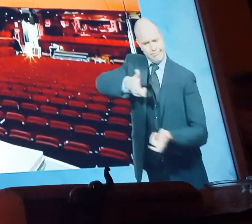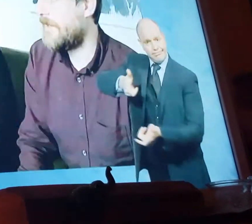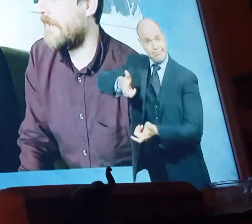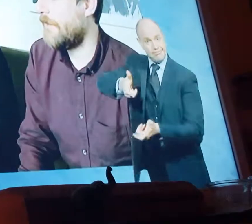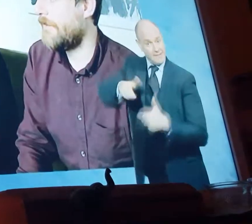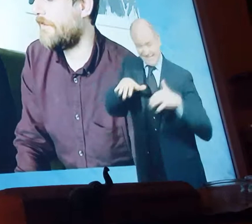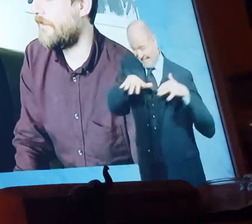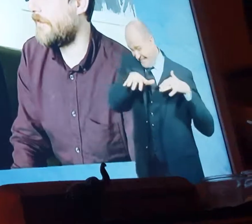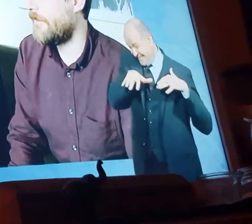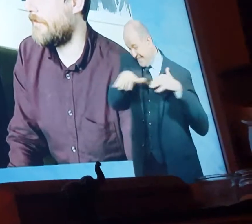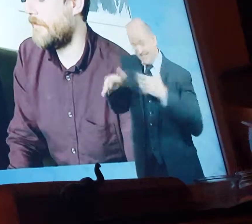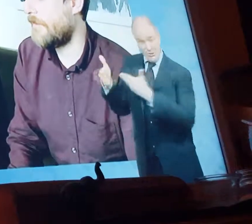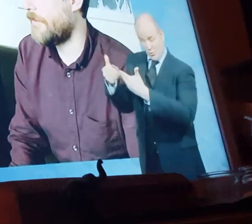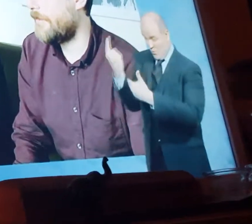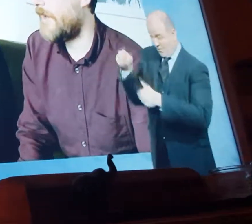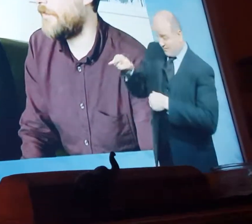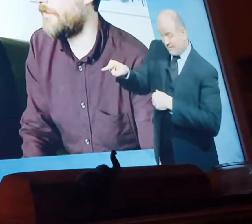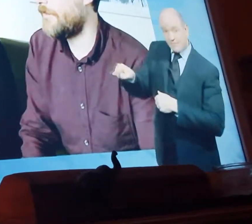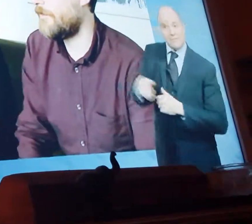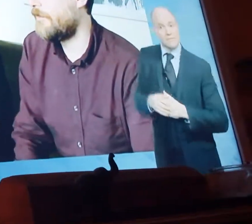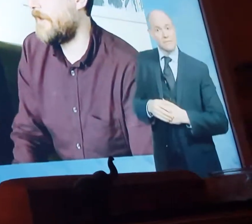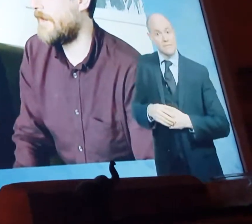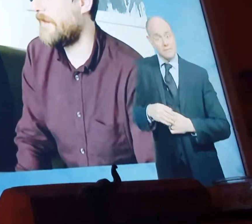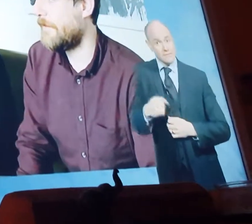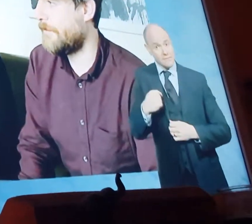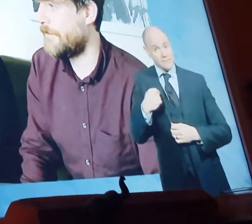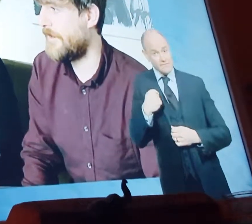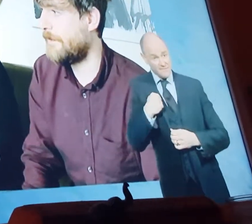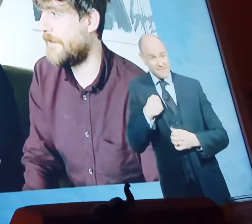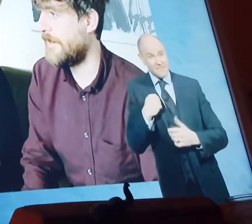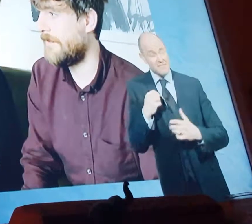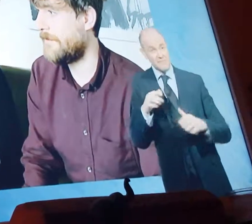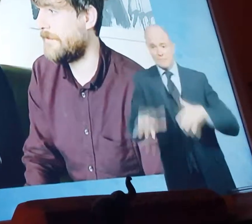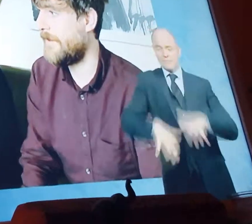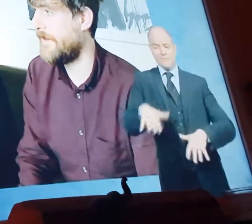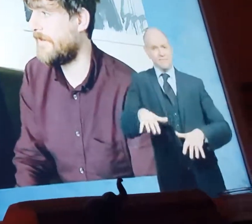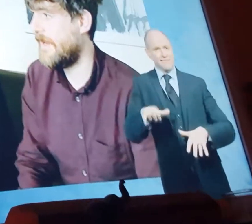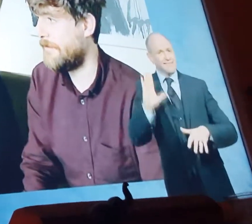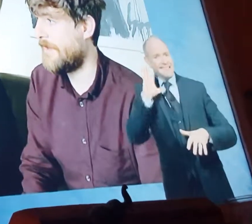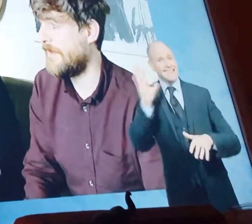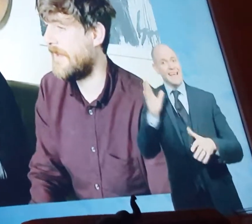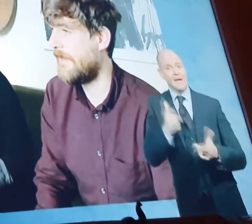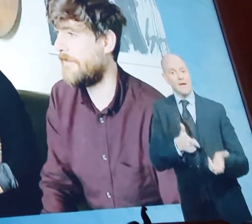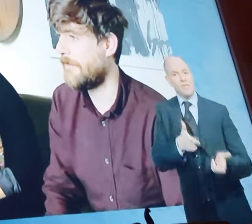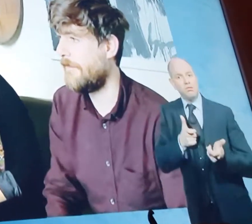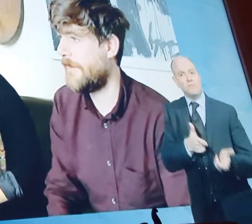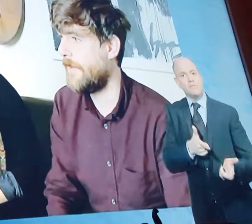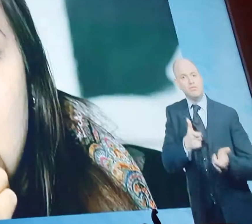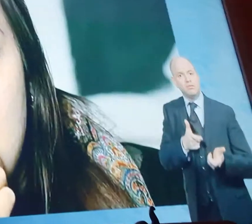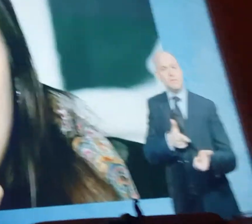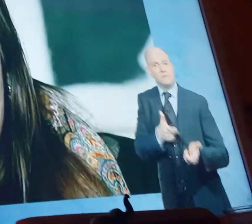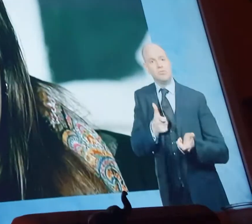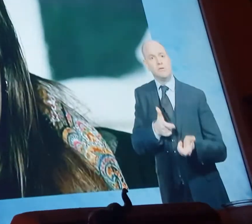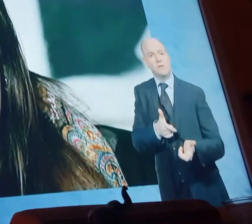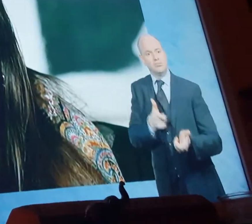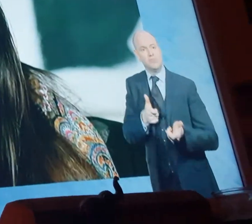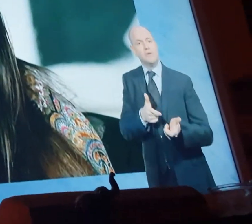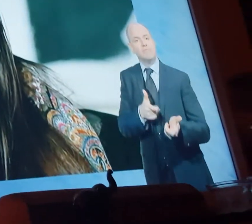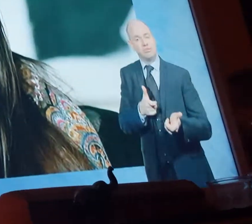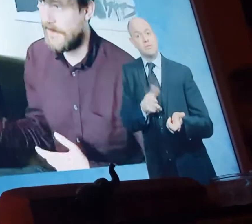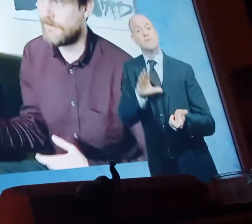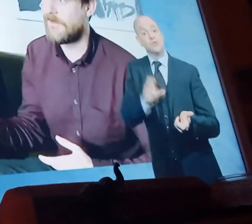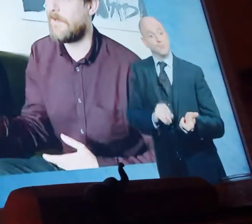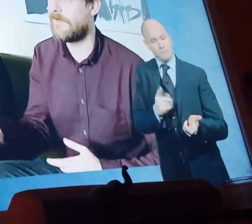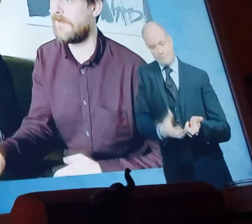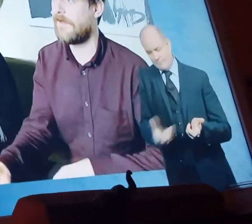All we could hear was the gunfire, which was pretty steady, pretty intense gunfire. Occasionally we could hear them